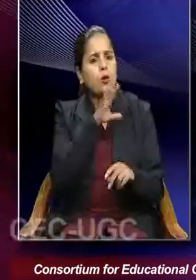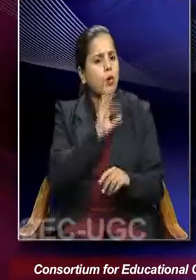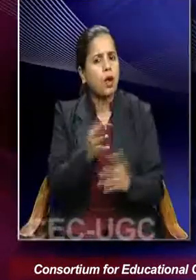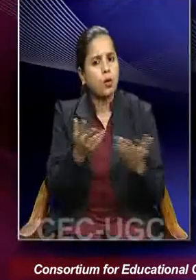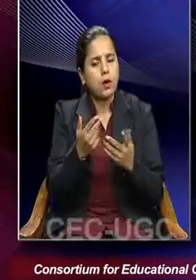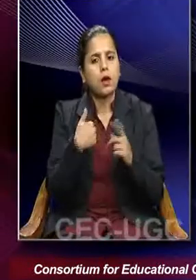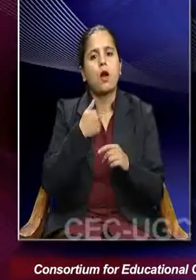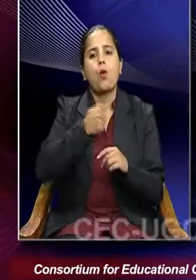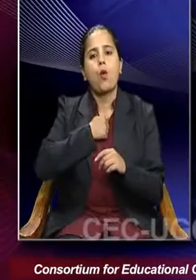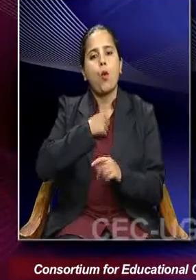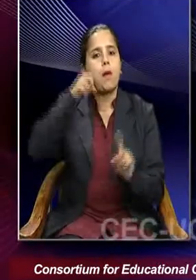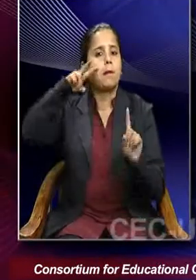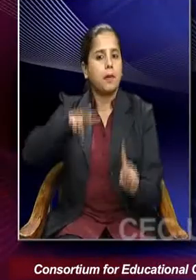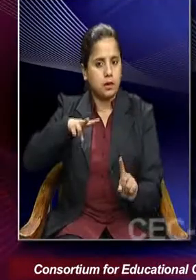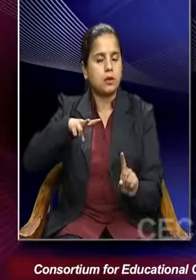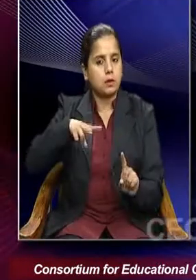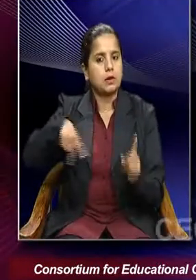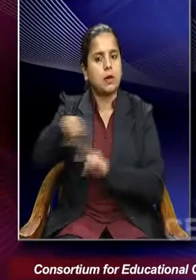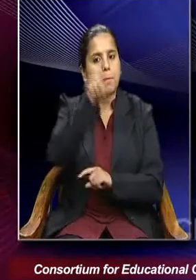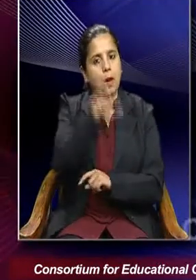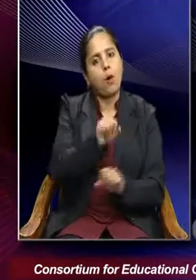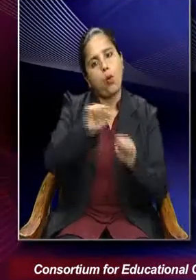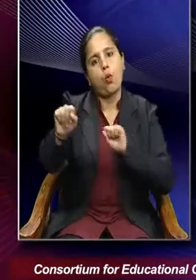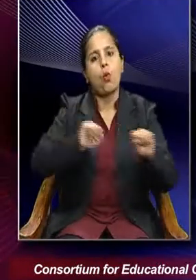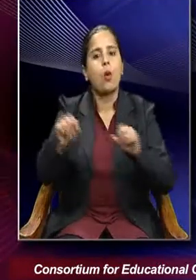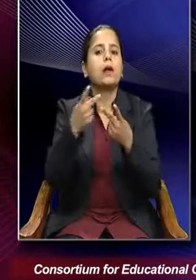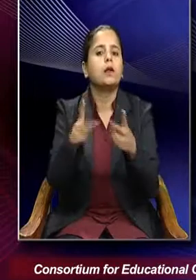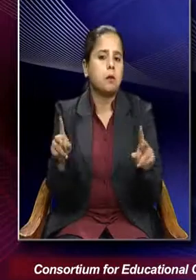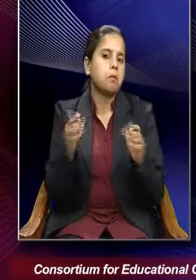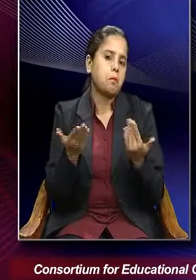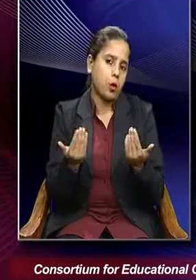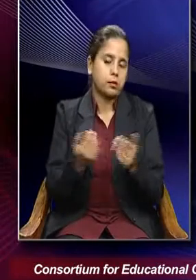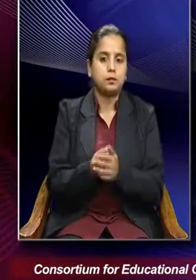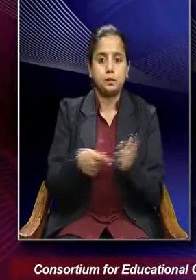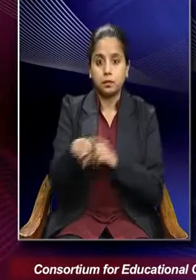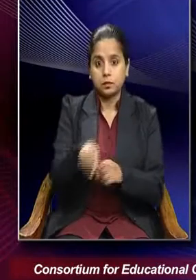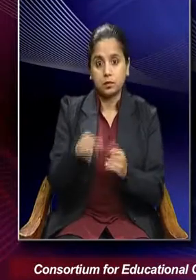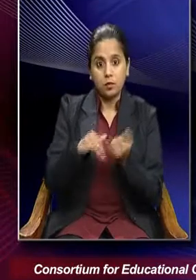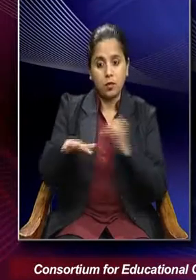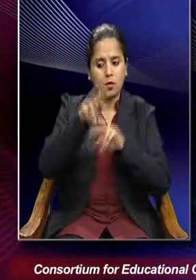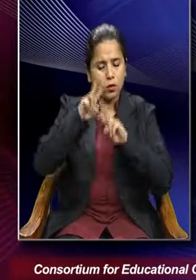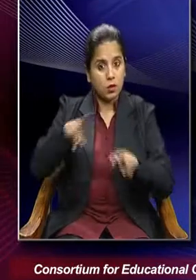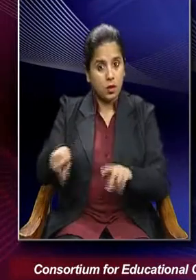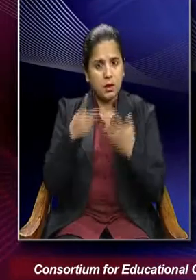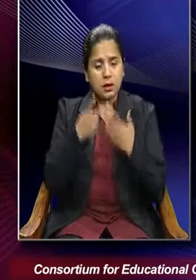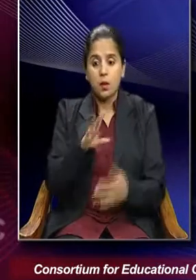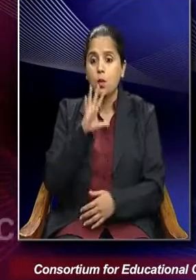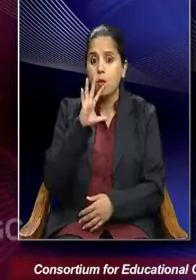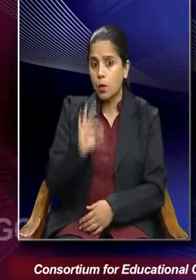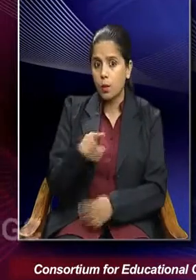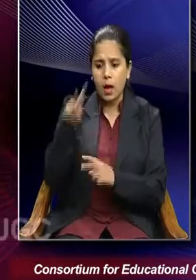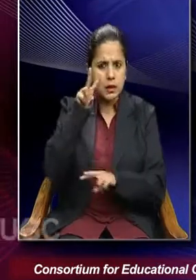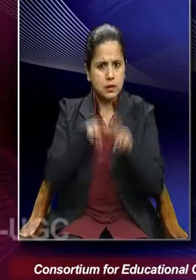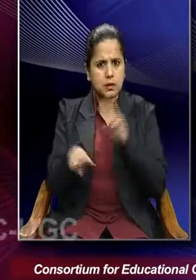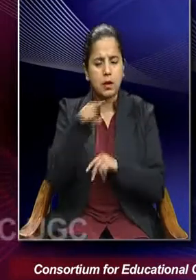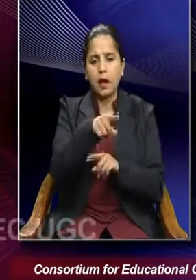a perspective that one individual has. Now when a sociologist looks at the reality, they will look at